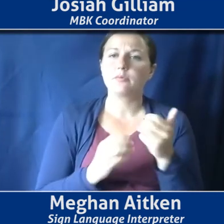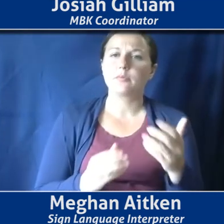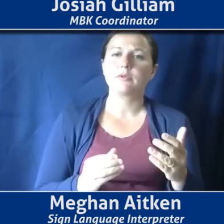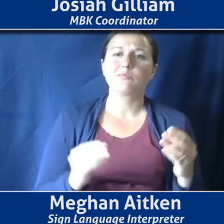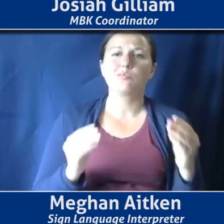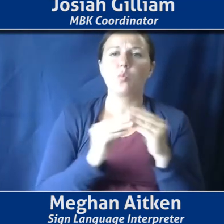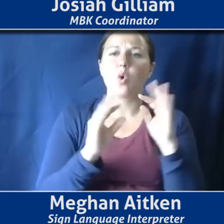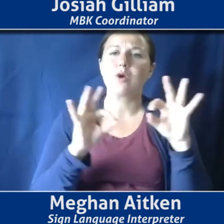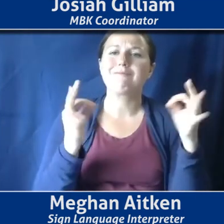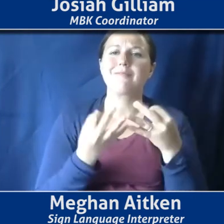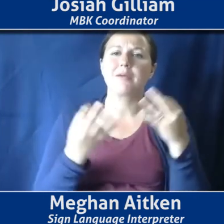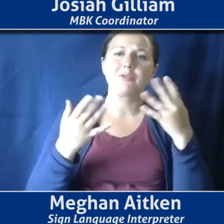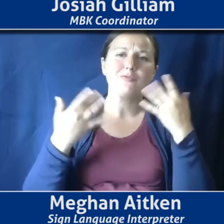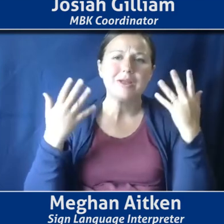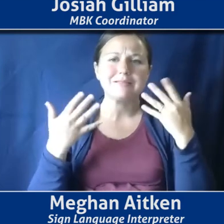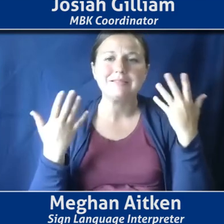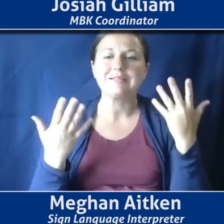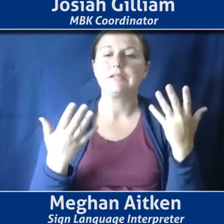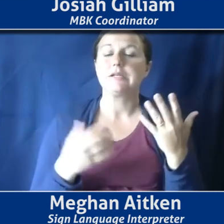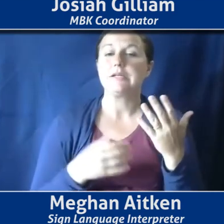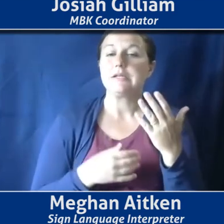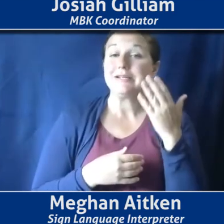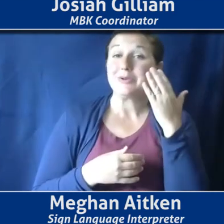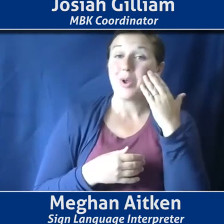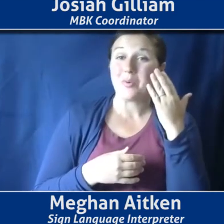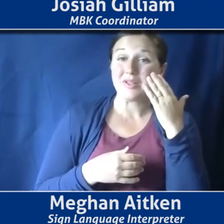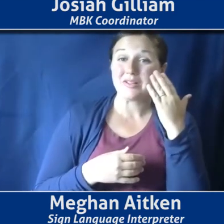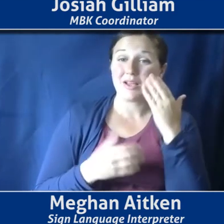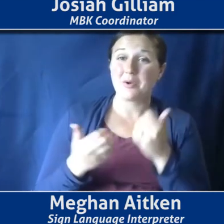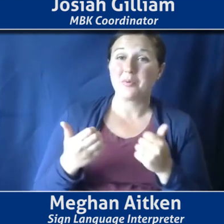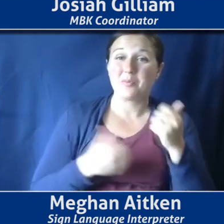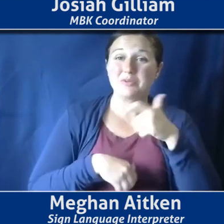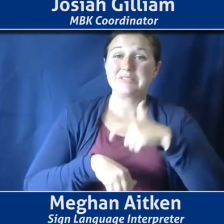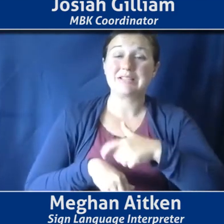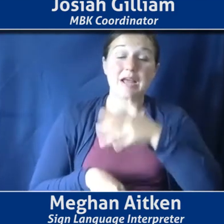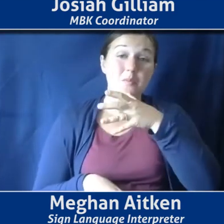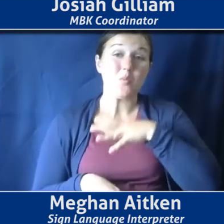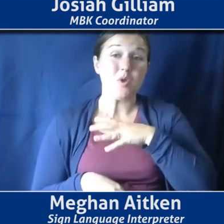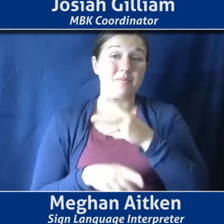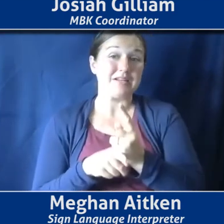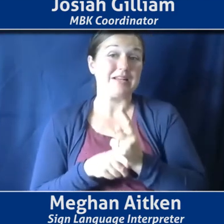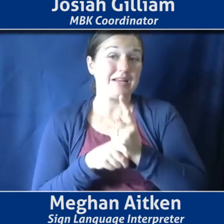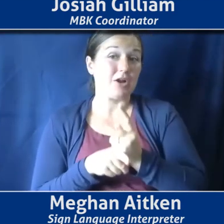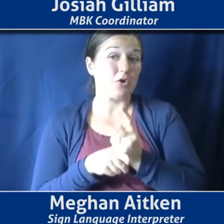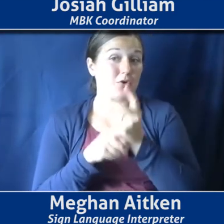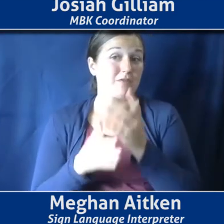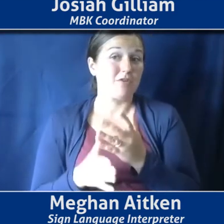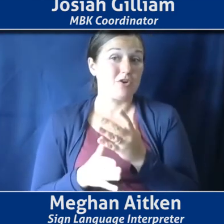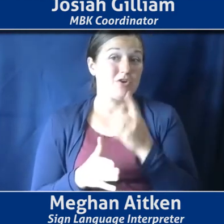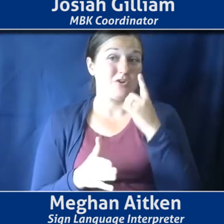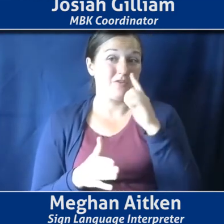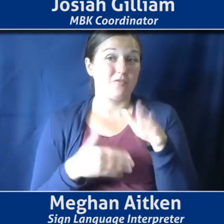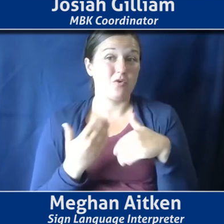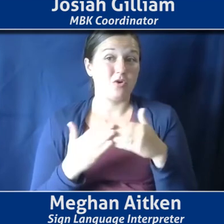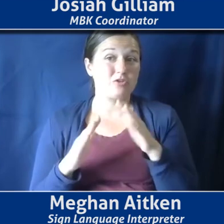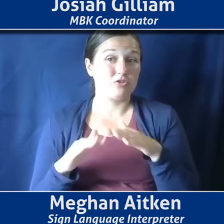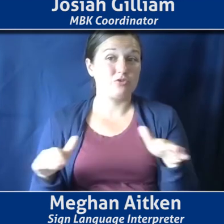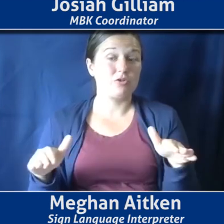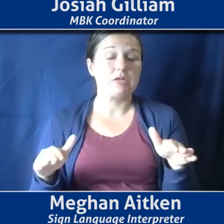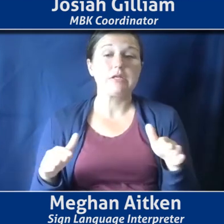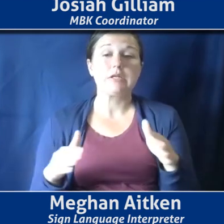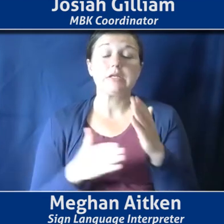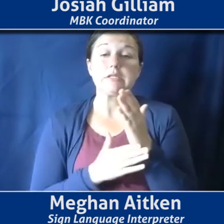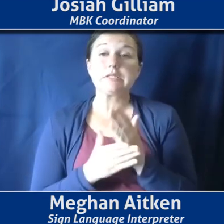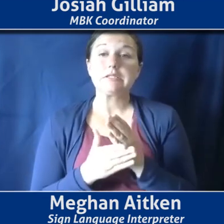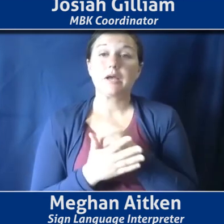and, um, knowing that, you know, in most cases, women are the caregivers in their household of children. Um, some of the things that we have